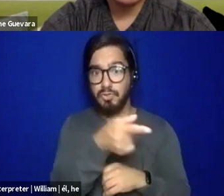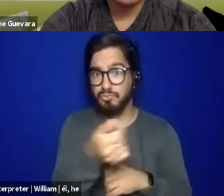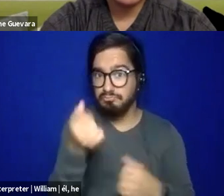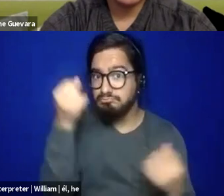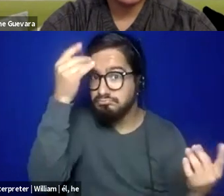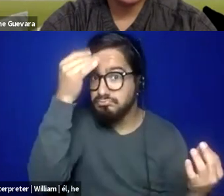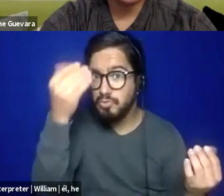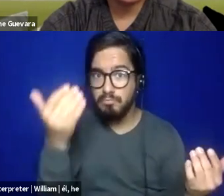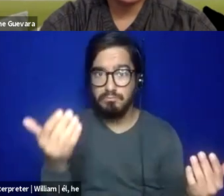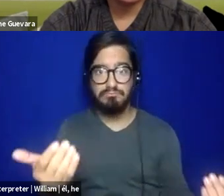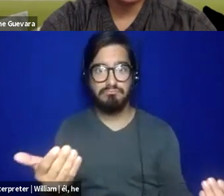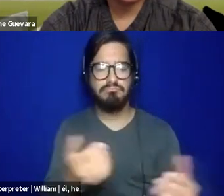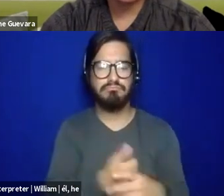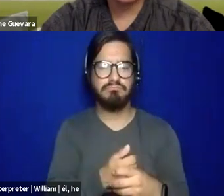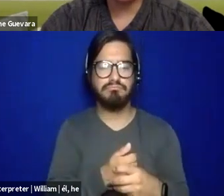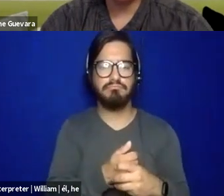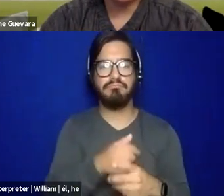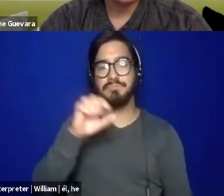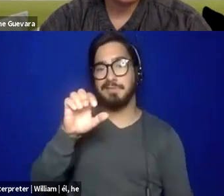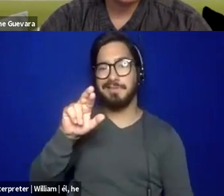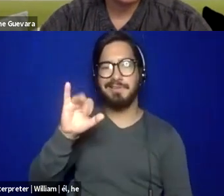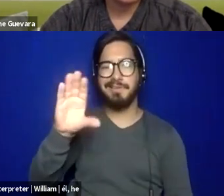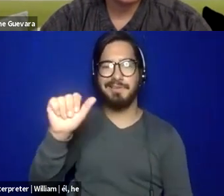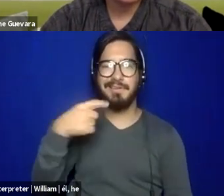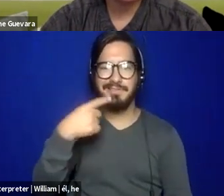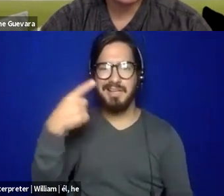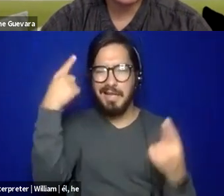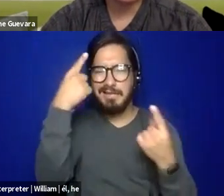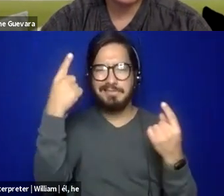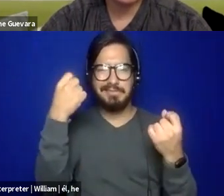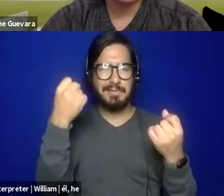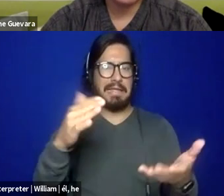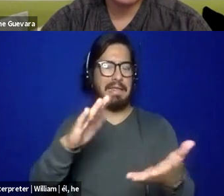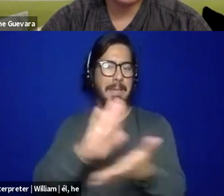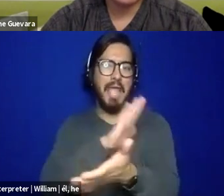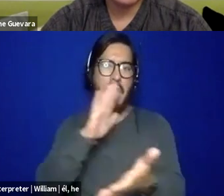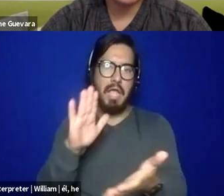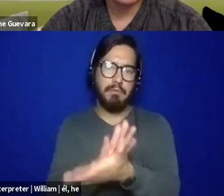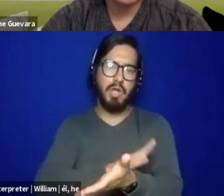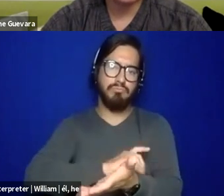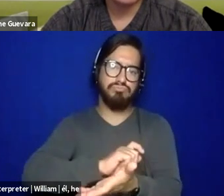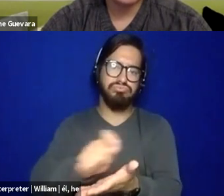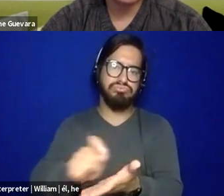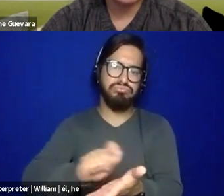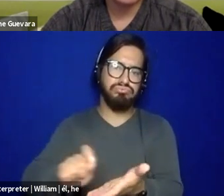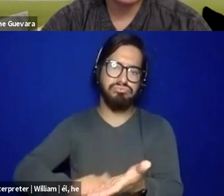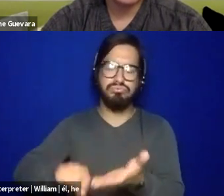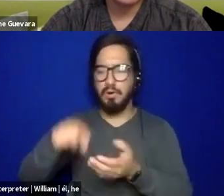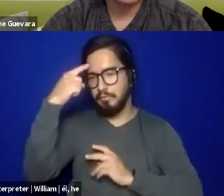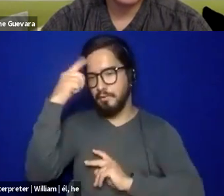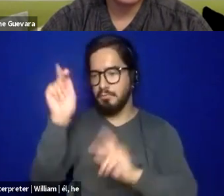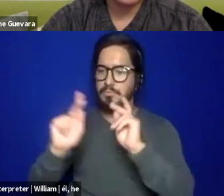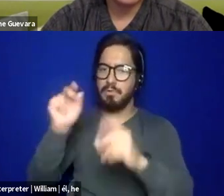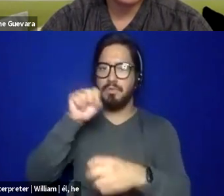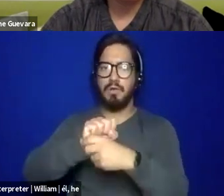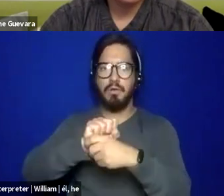You know, I've been thinking a lot about the paper trail that many of us are responsible for creating for folks in my role as